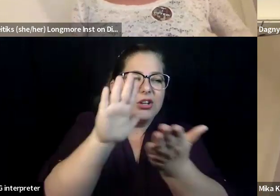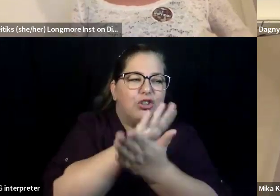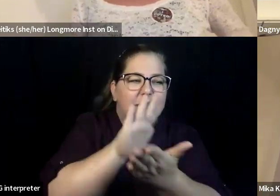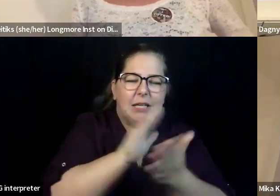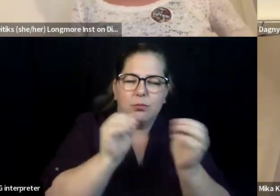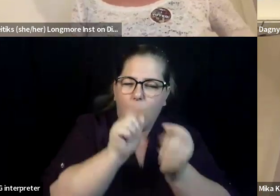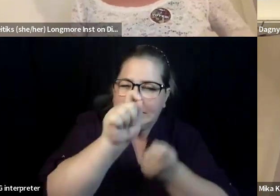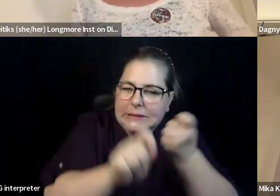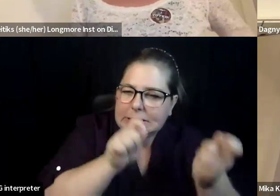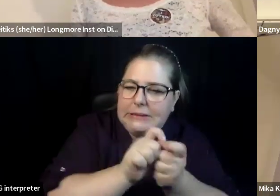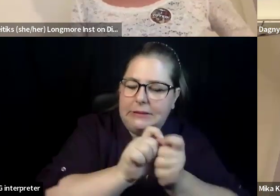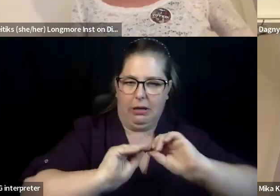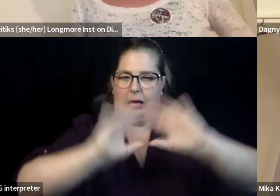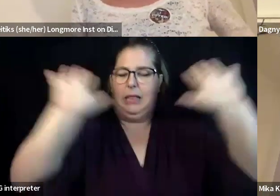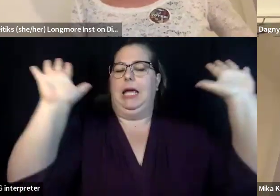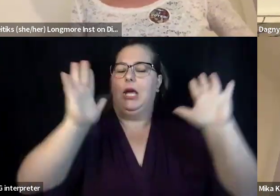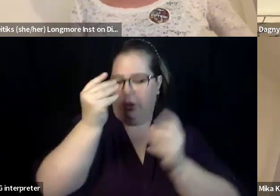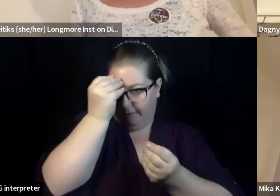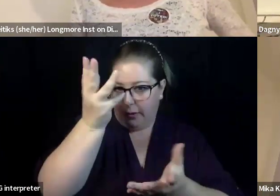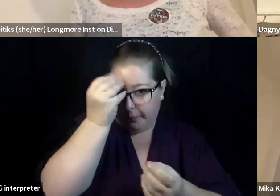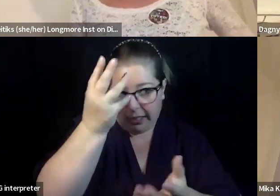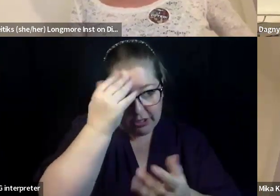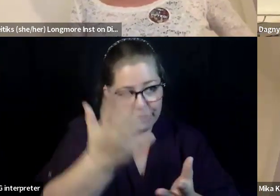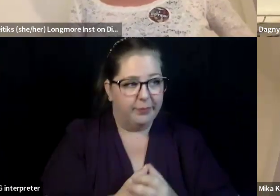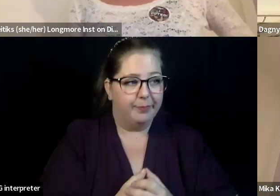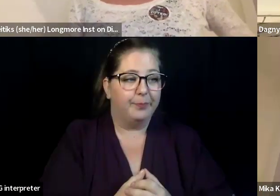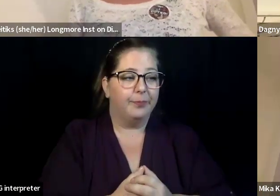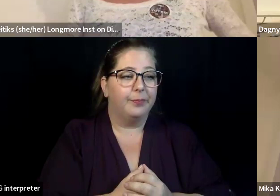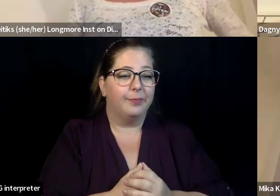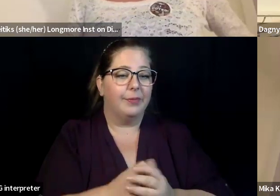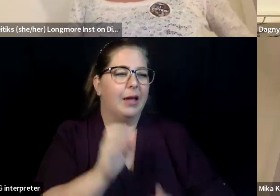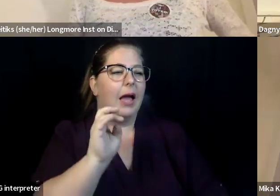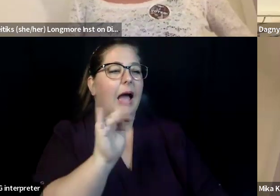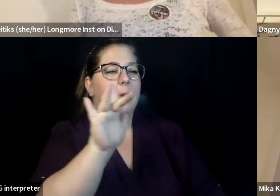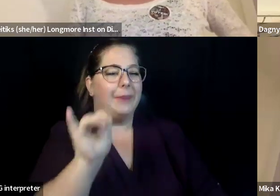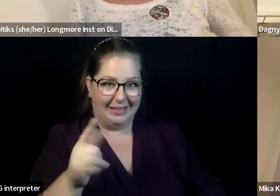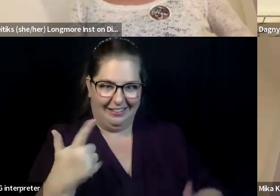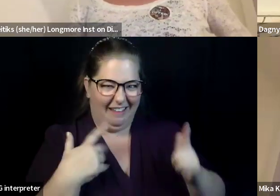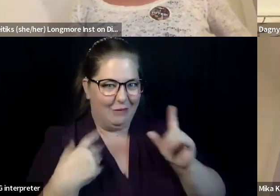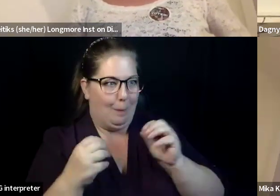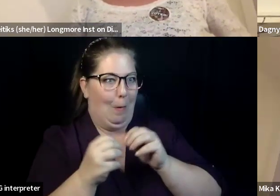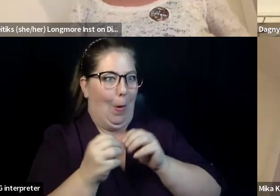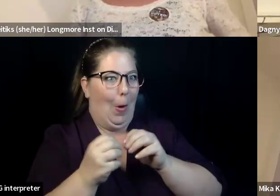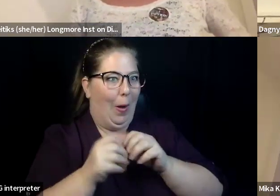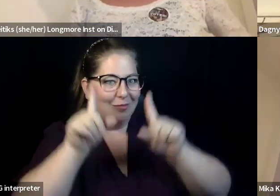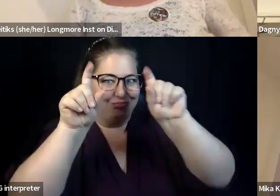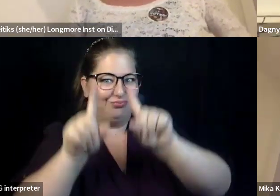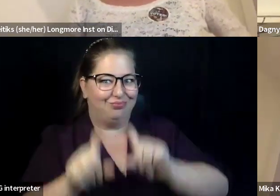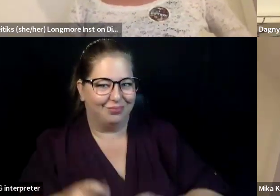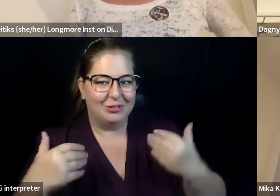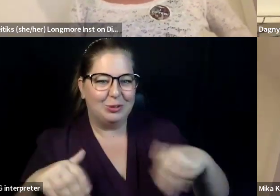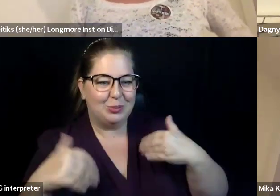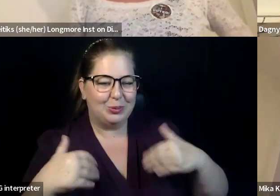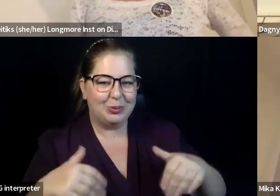I'm seeing a lot more questions have come into the Q&A too. Yeah. Um, so we had